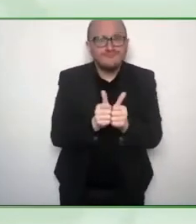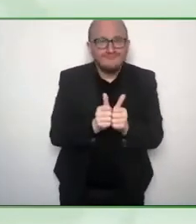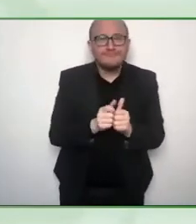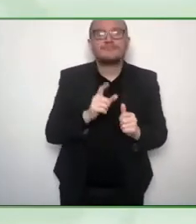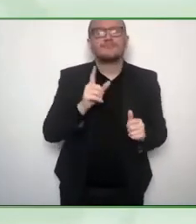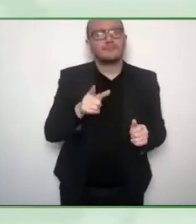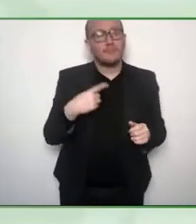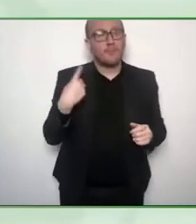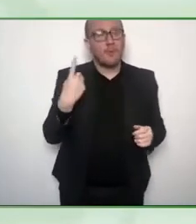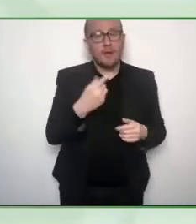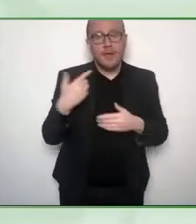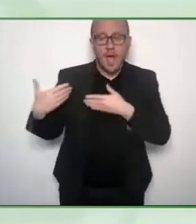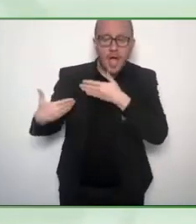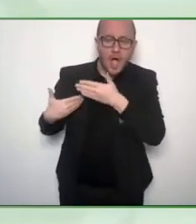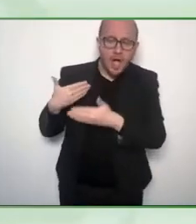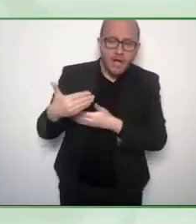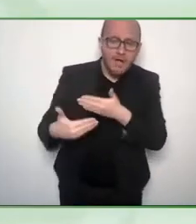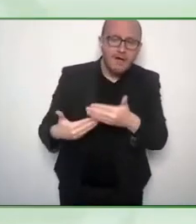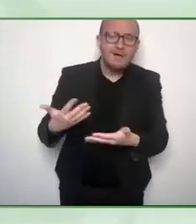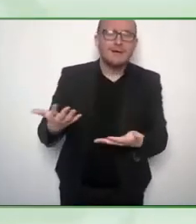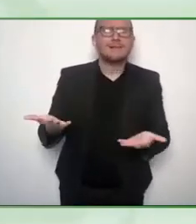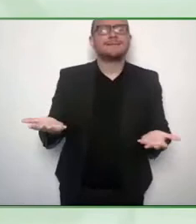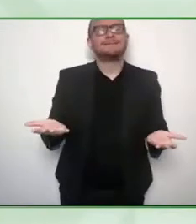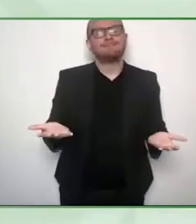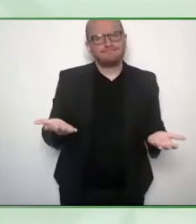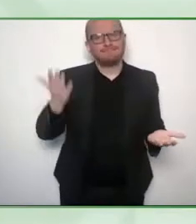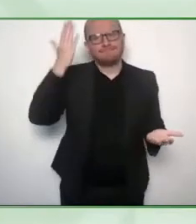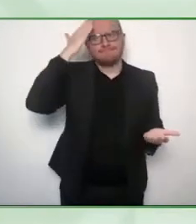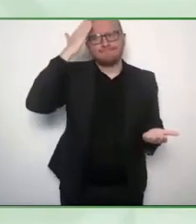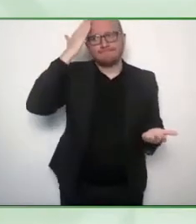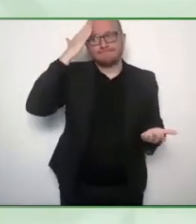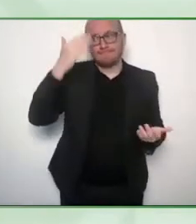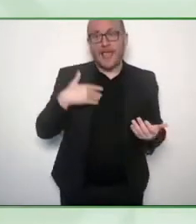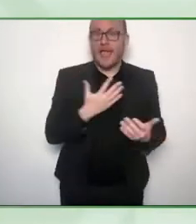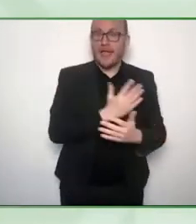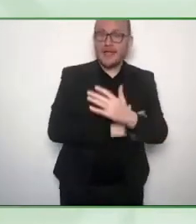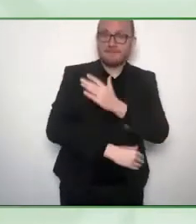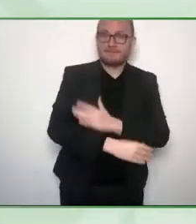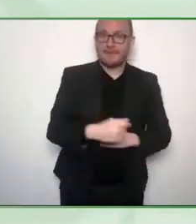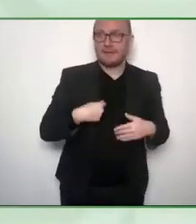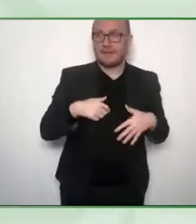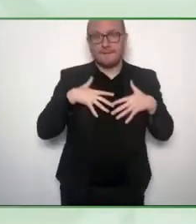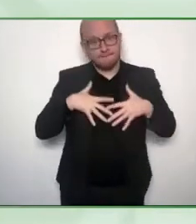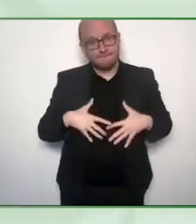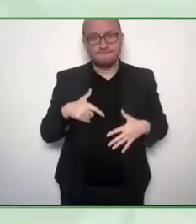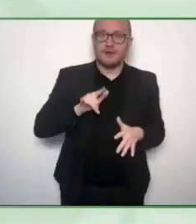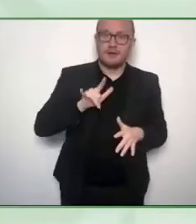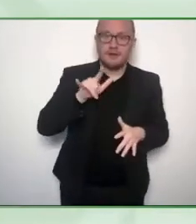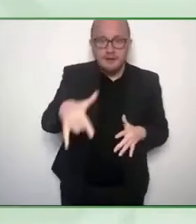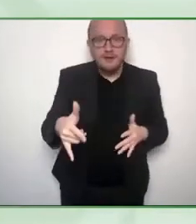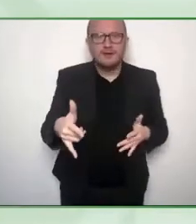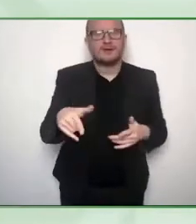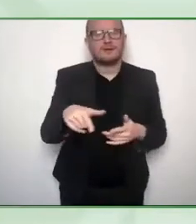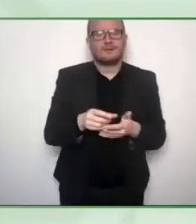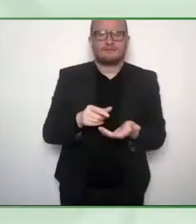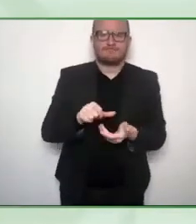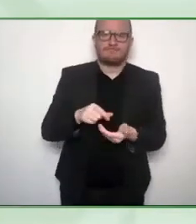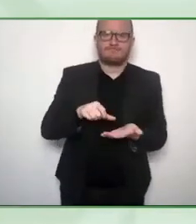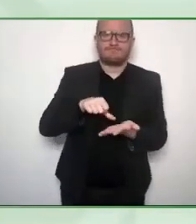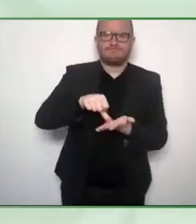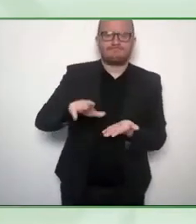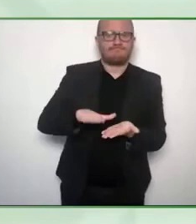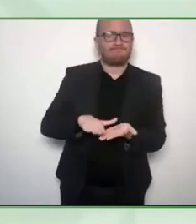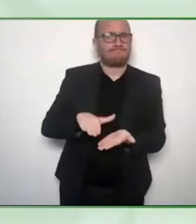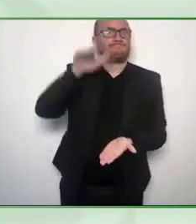financially viable as a business. We had to tweak ourselves towards a concierge based travel